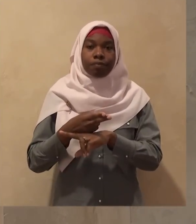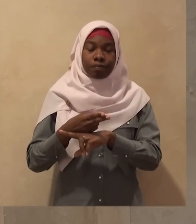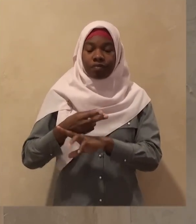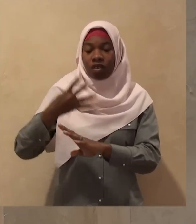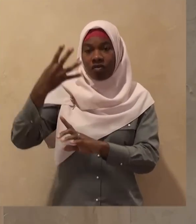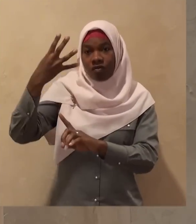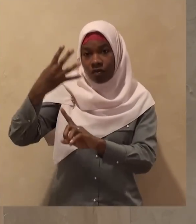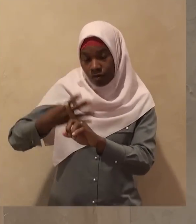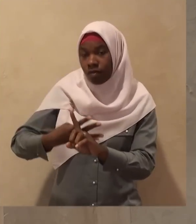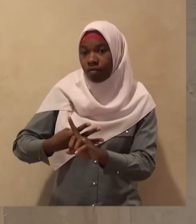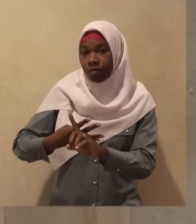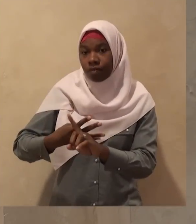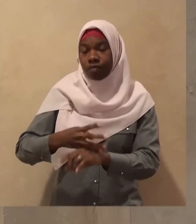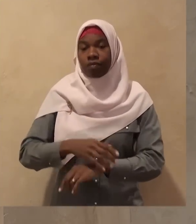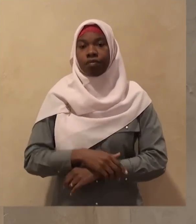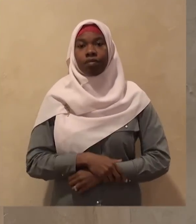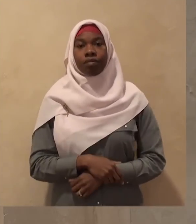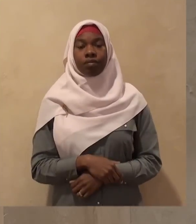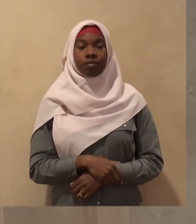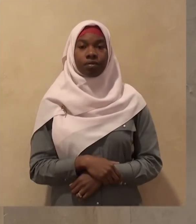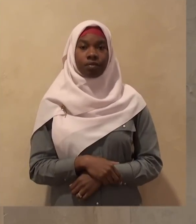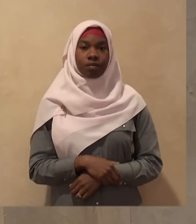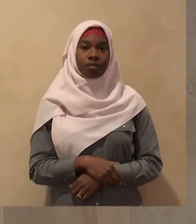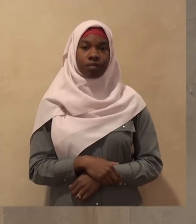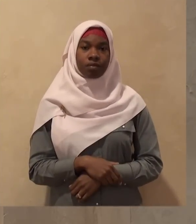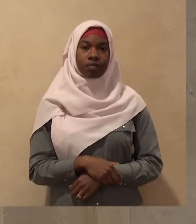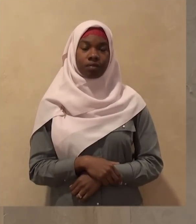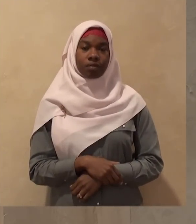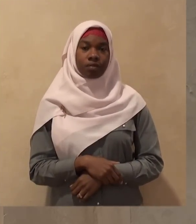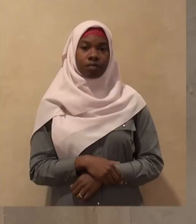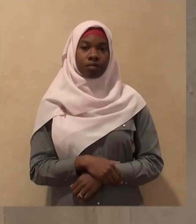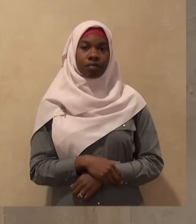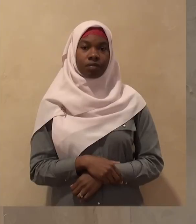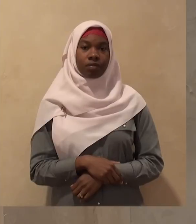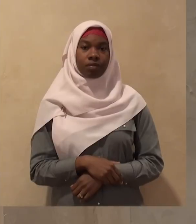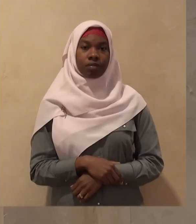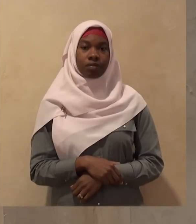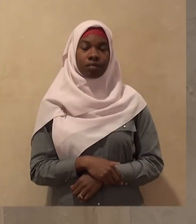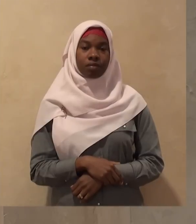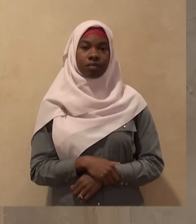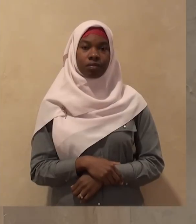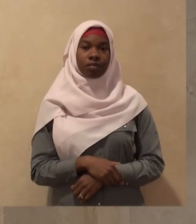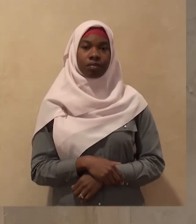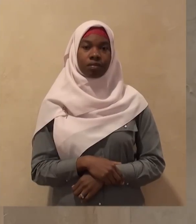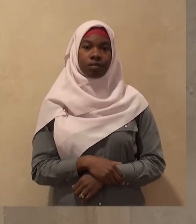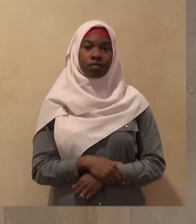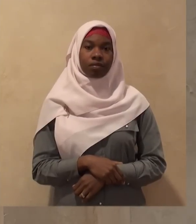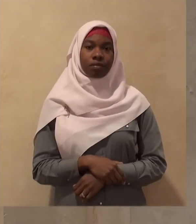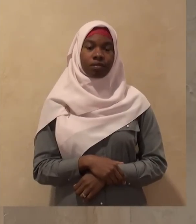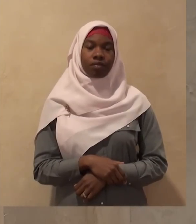because Allah subhanahu wa ta'ala has made these months this time sacred